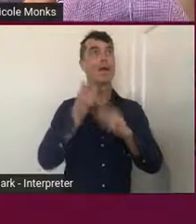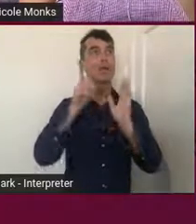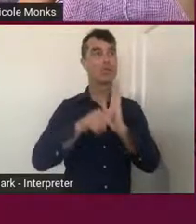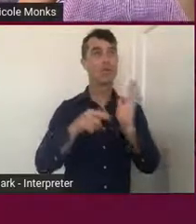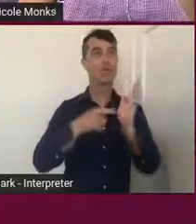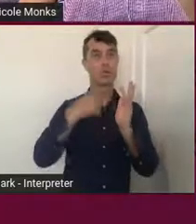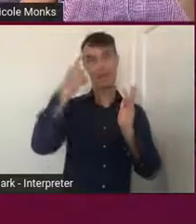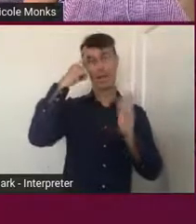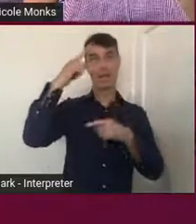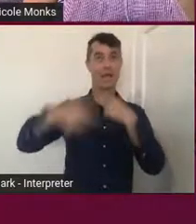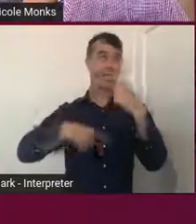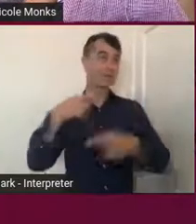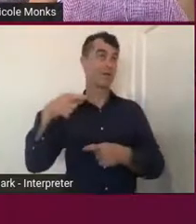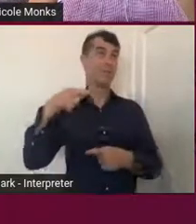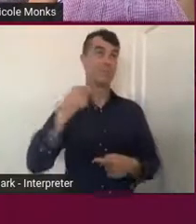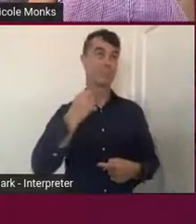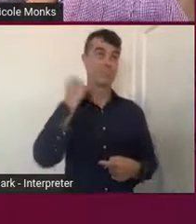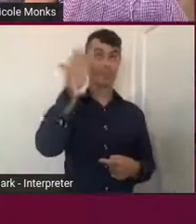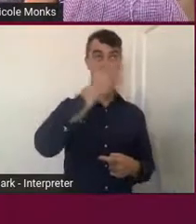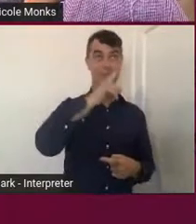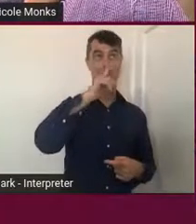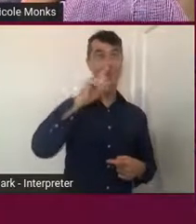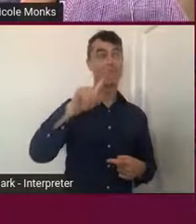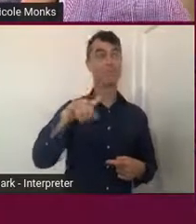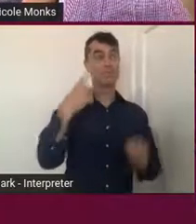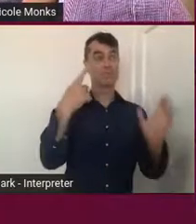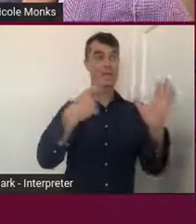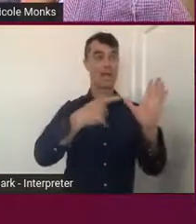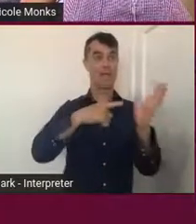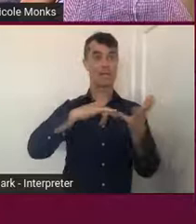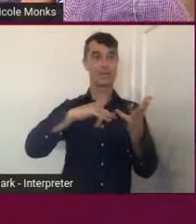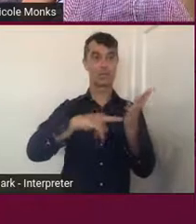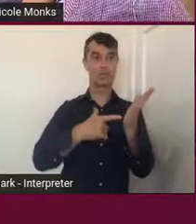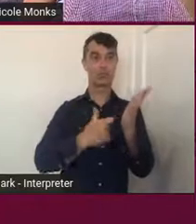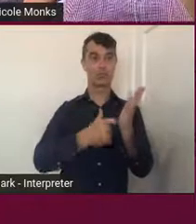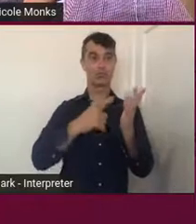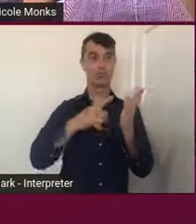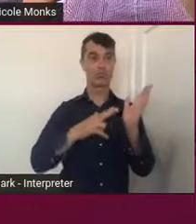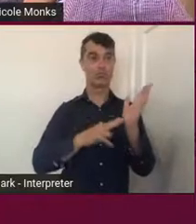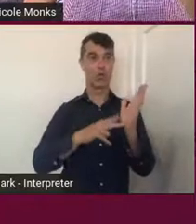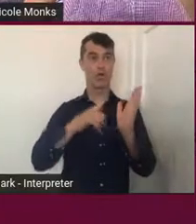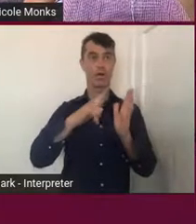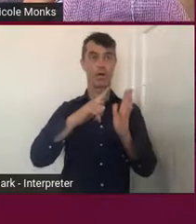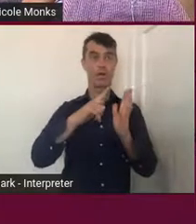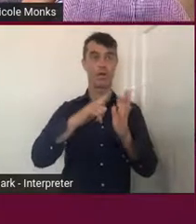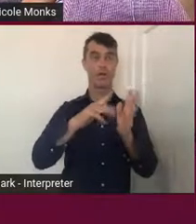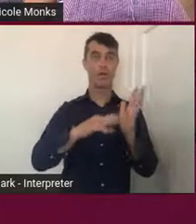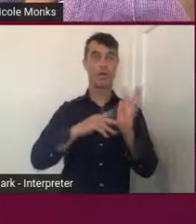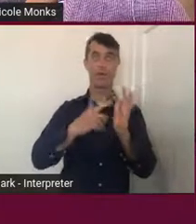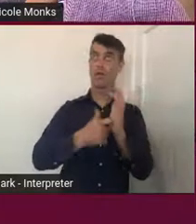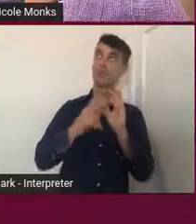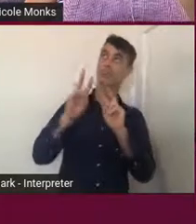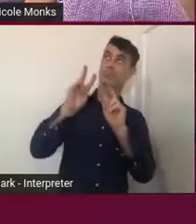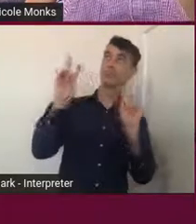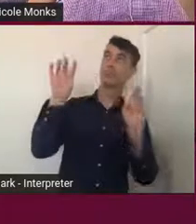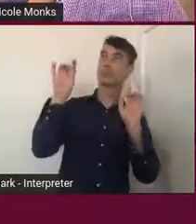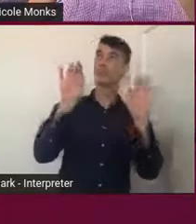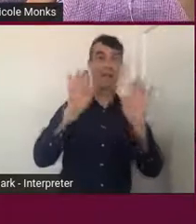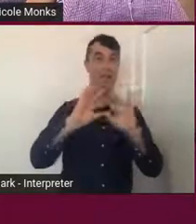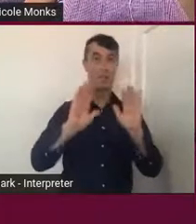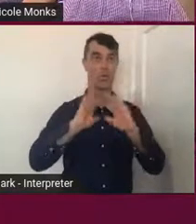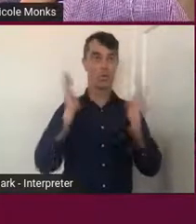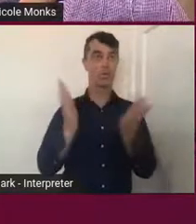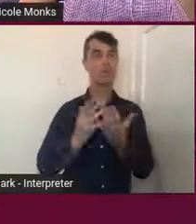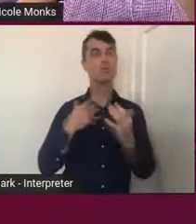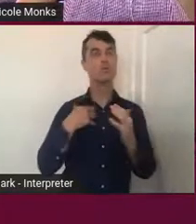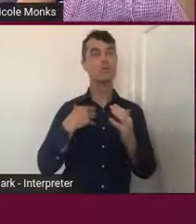Aboriginal people being the first astronomers in the world. So, we, again, reached out to community around Australia